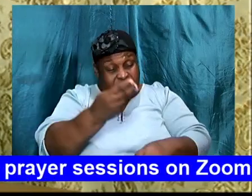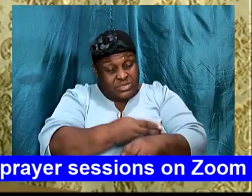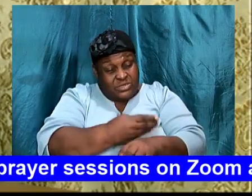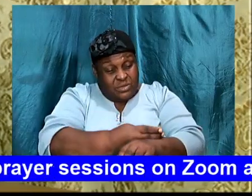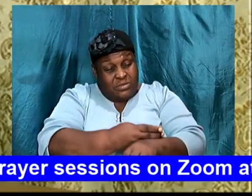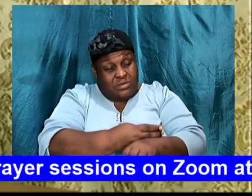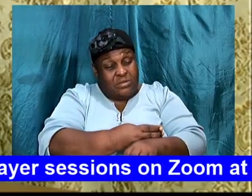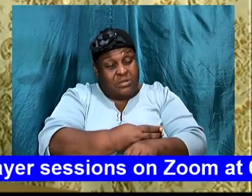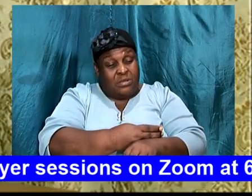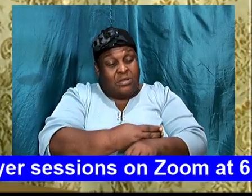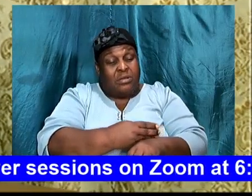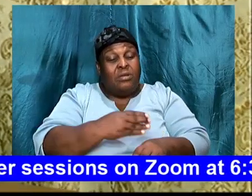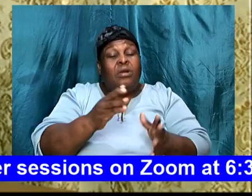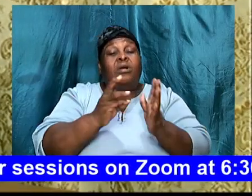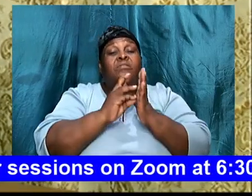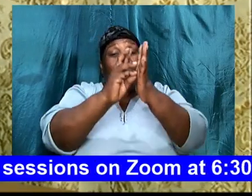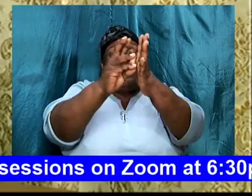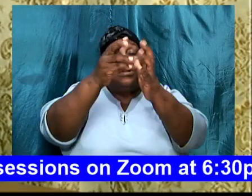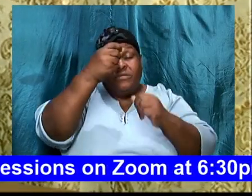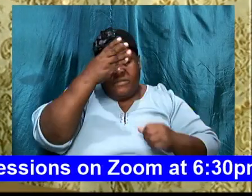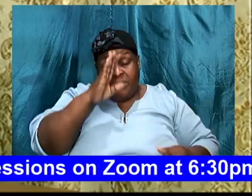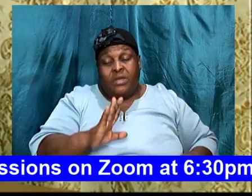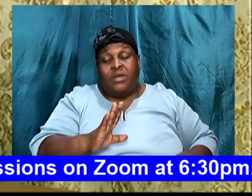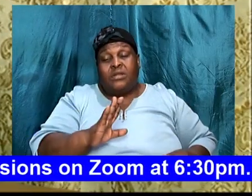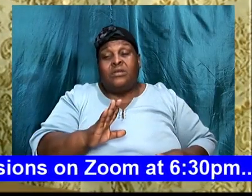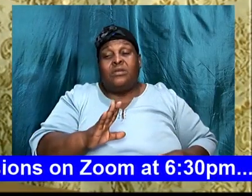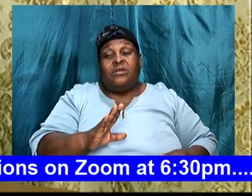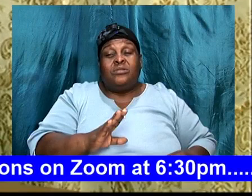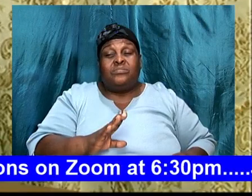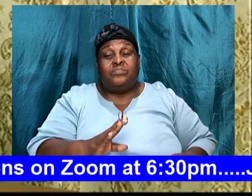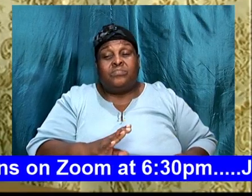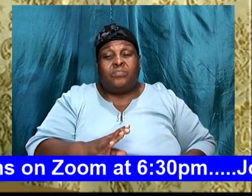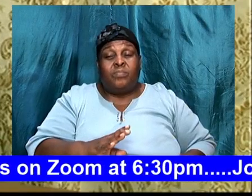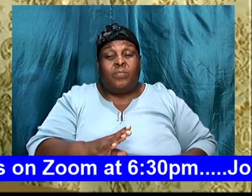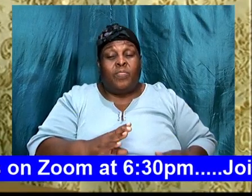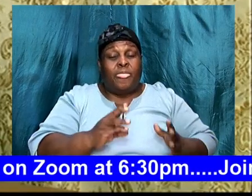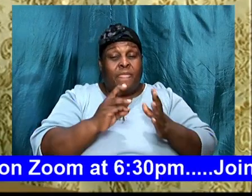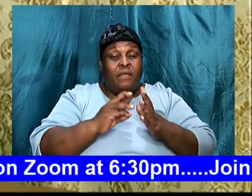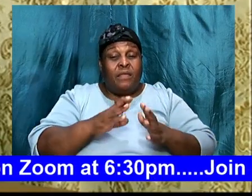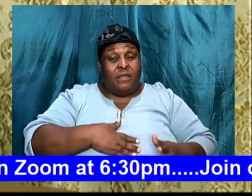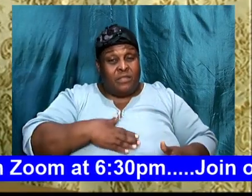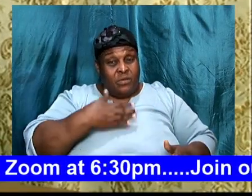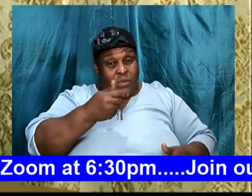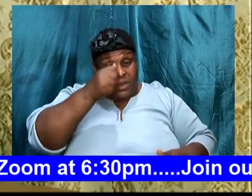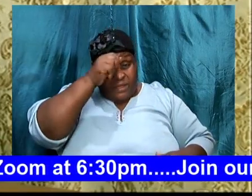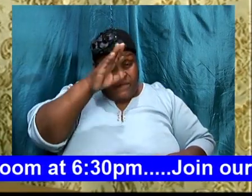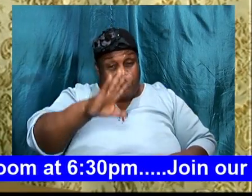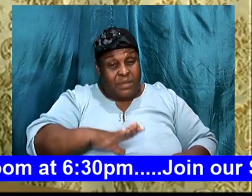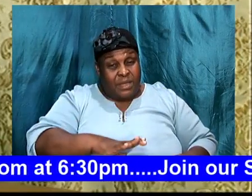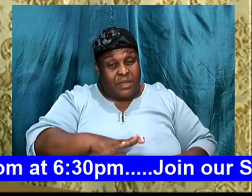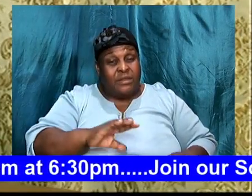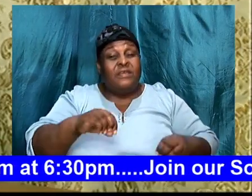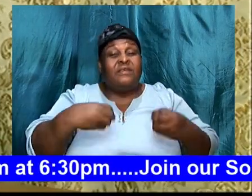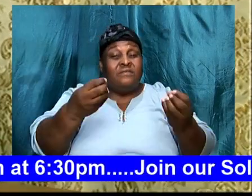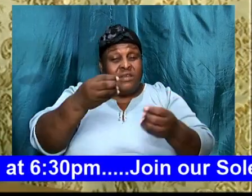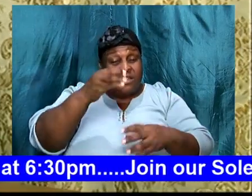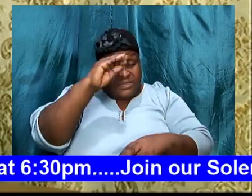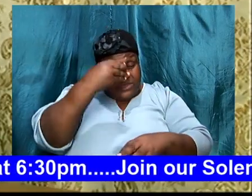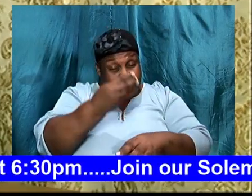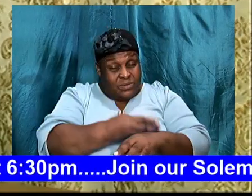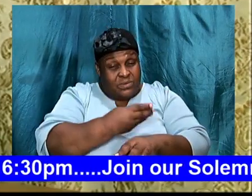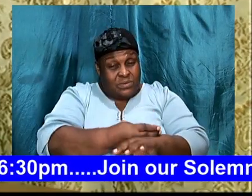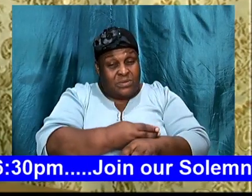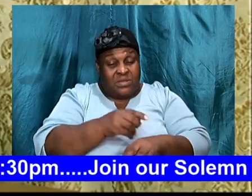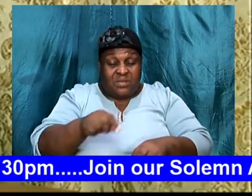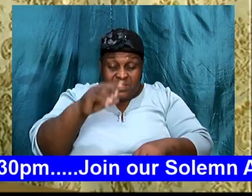passages, clearly. That the, will of man, produce a son. And this son,